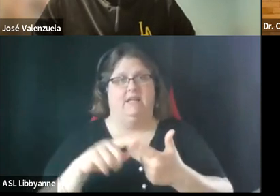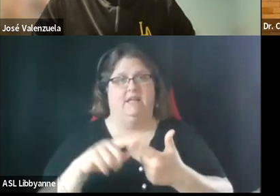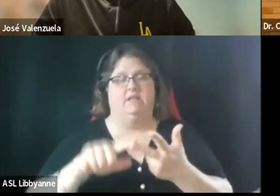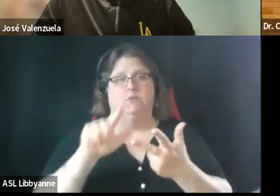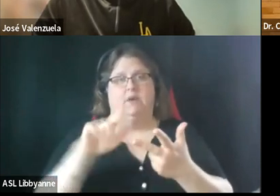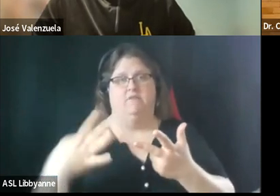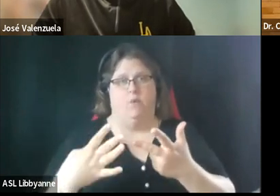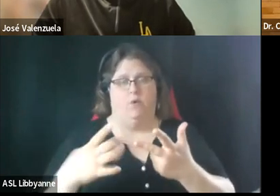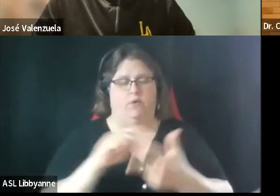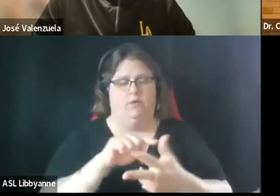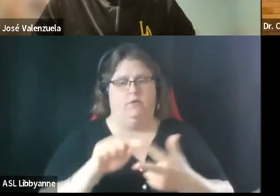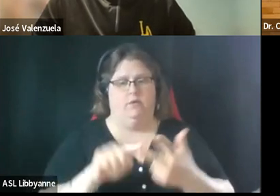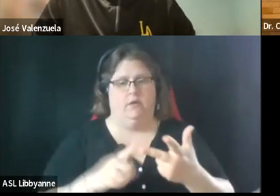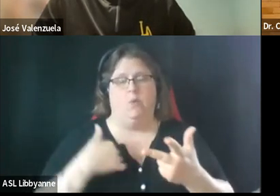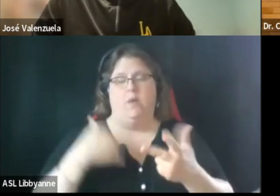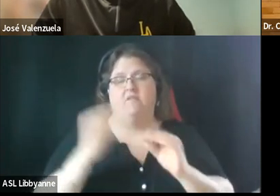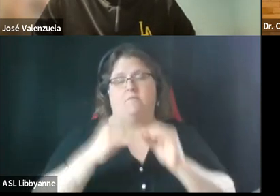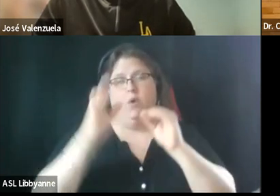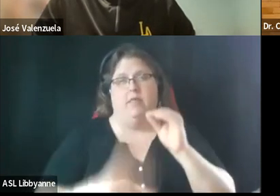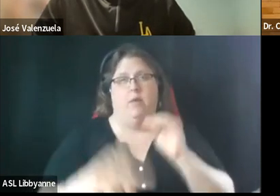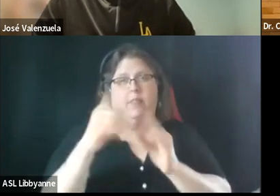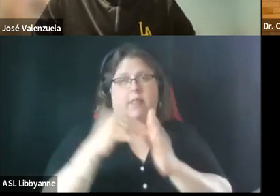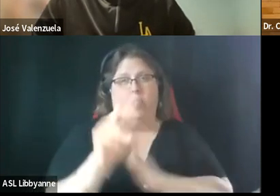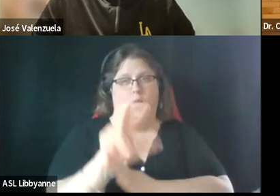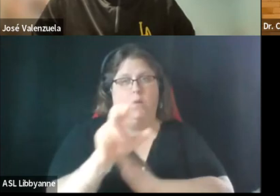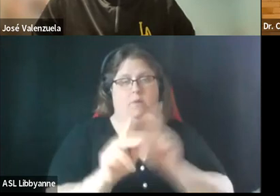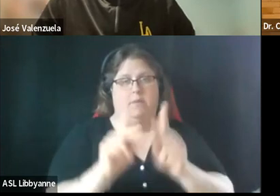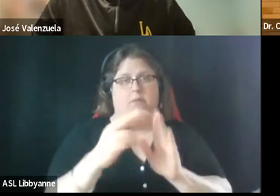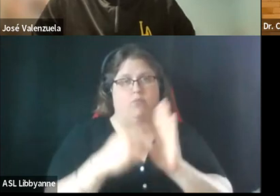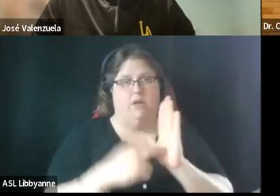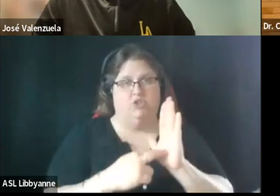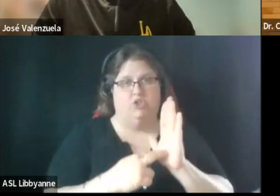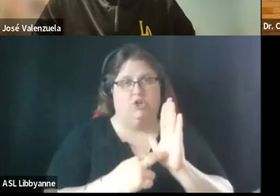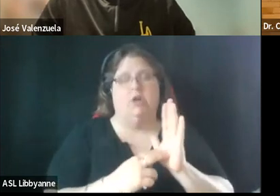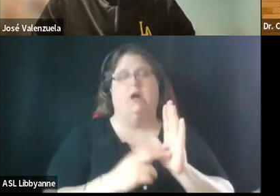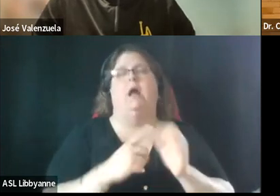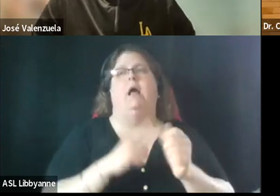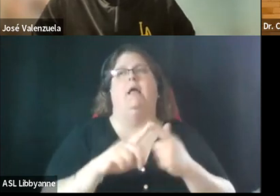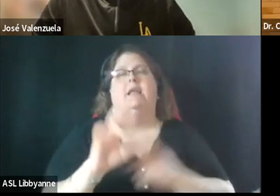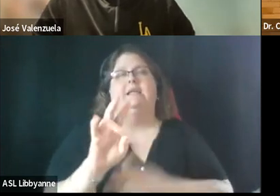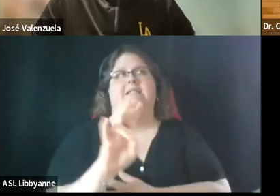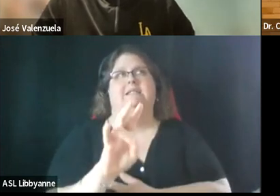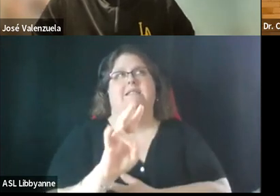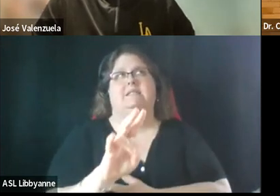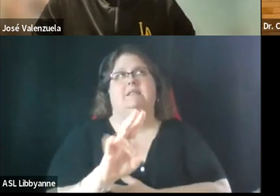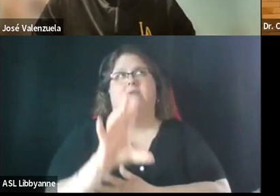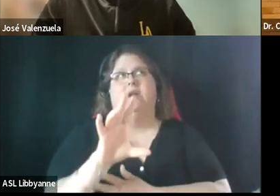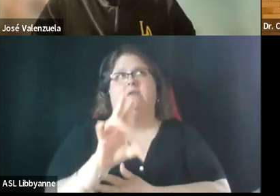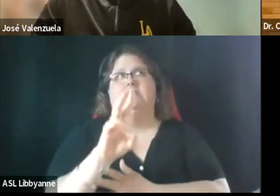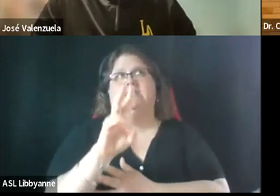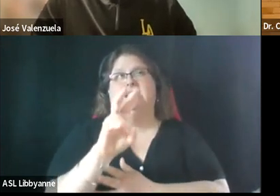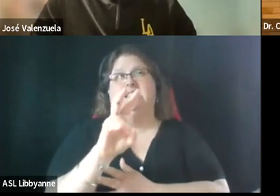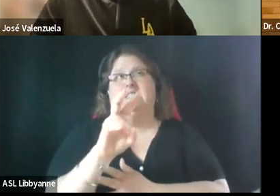1300 folks register and more than 770 um across um um